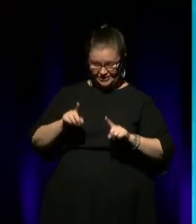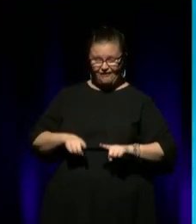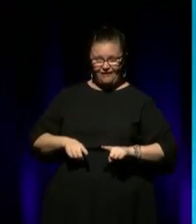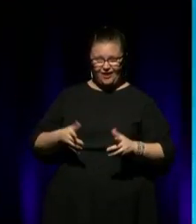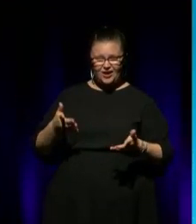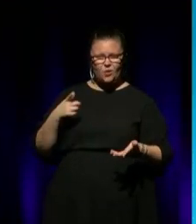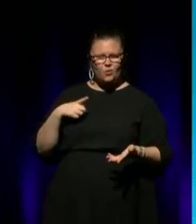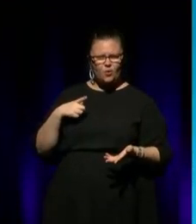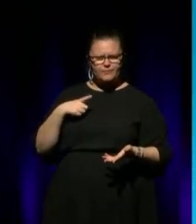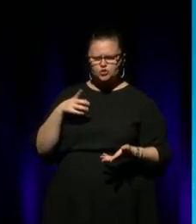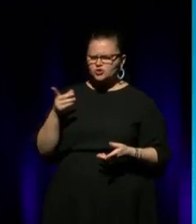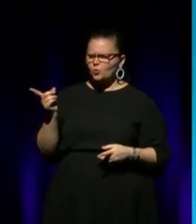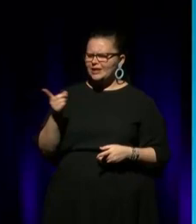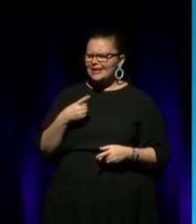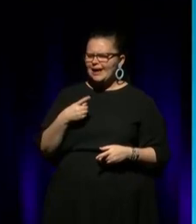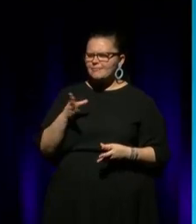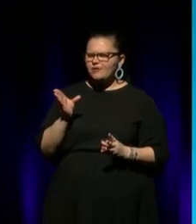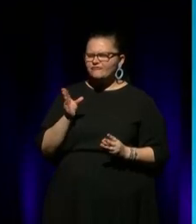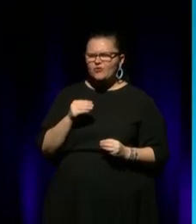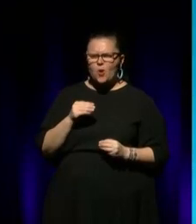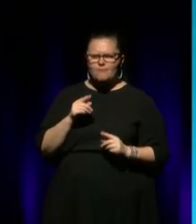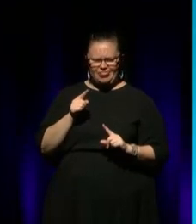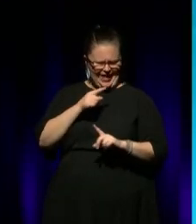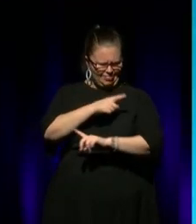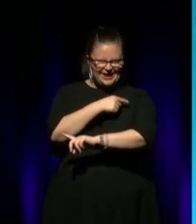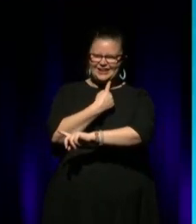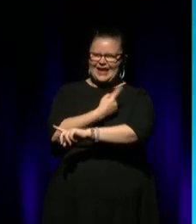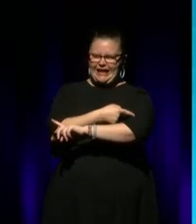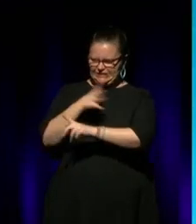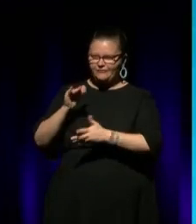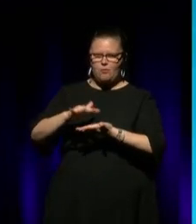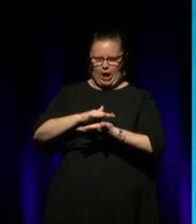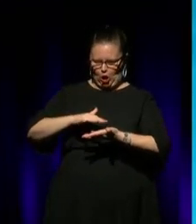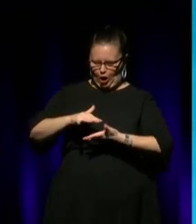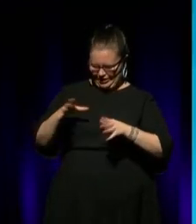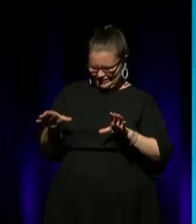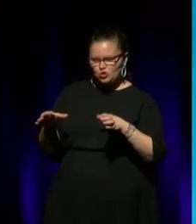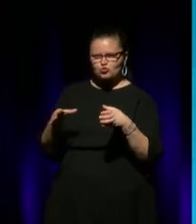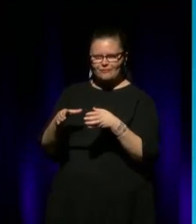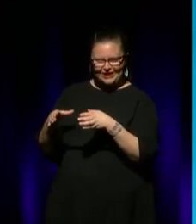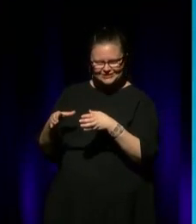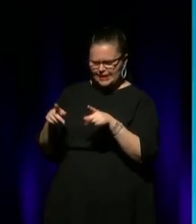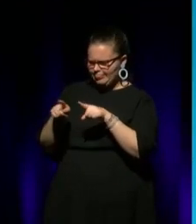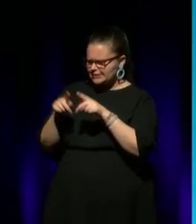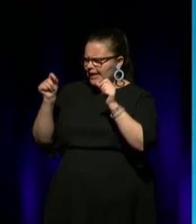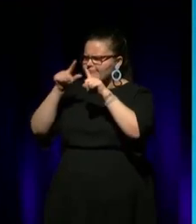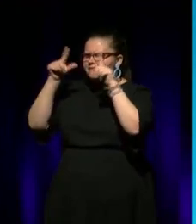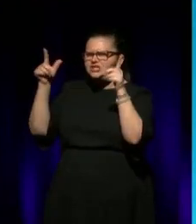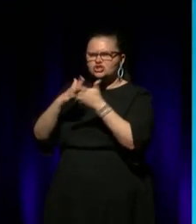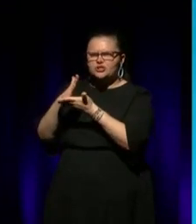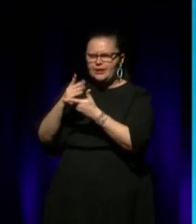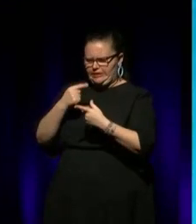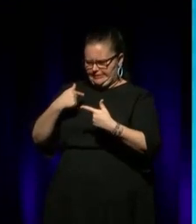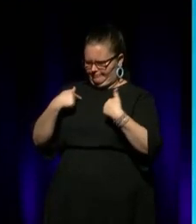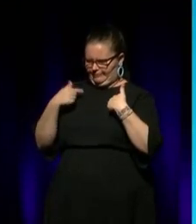energy anyway, from the college. So the graduates all had the same vision. I was just the one